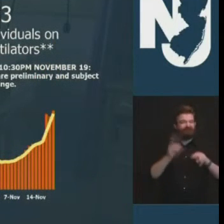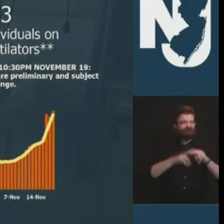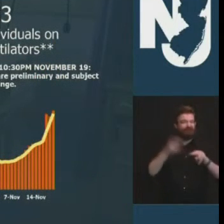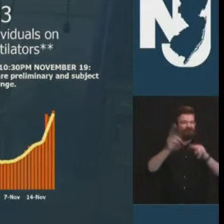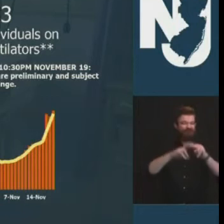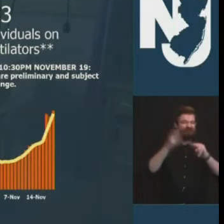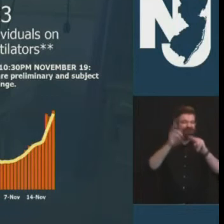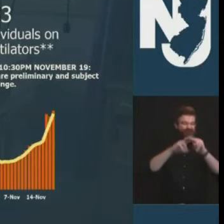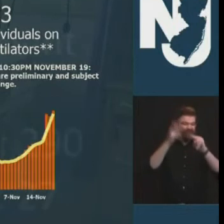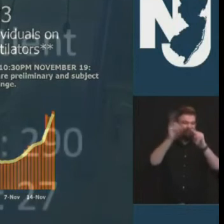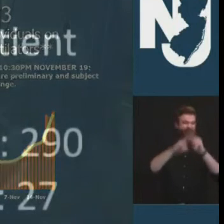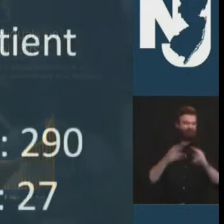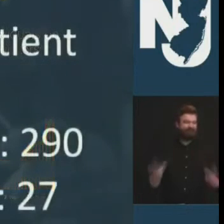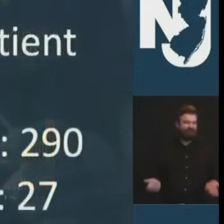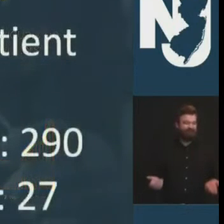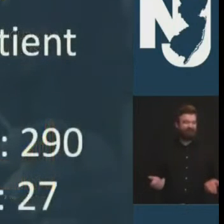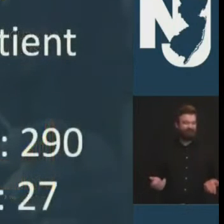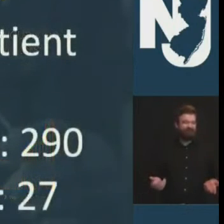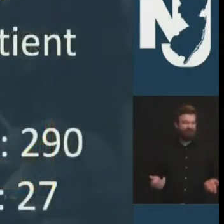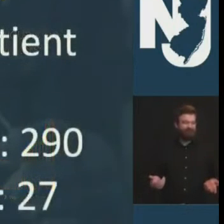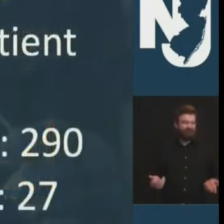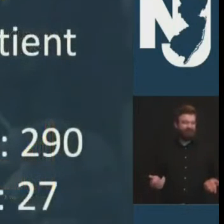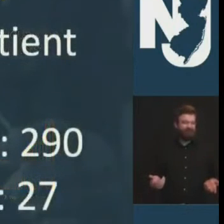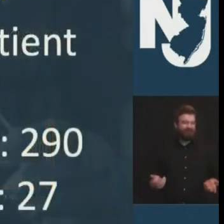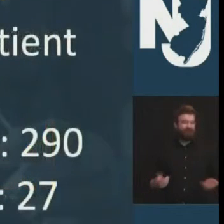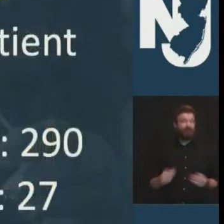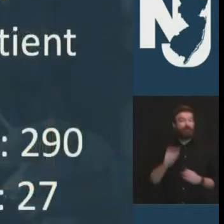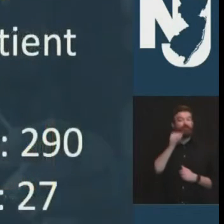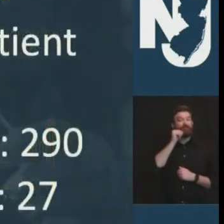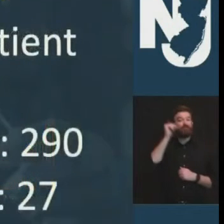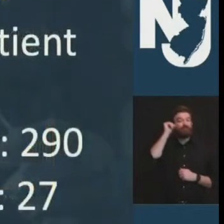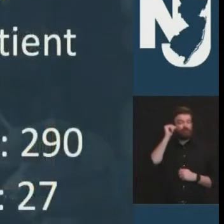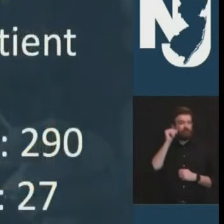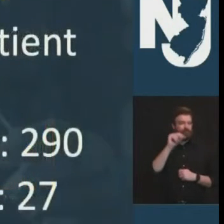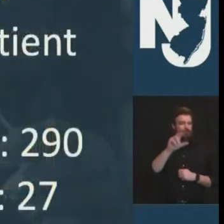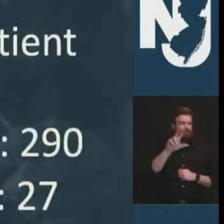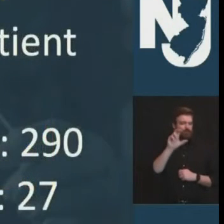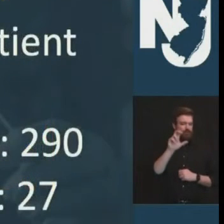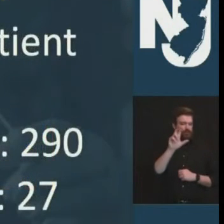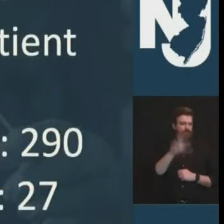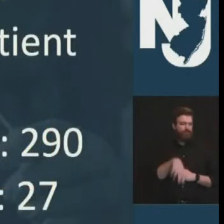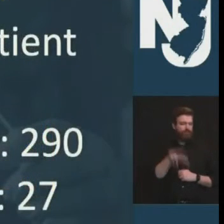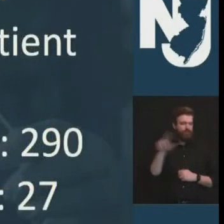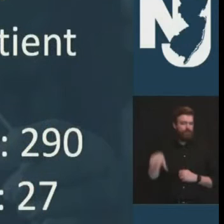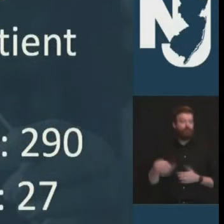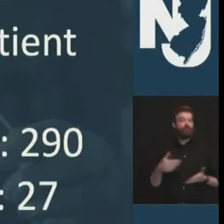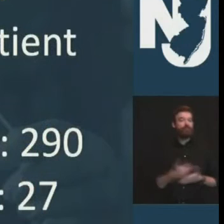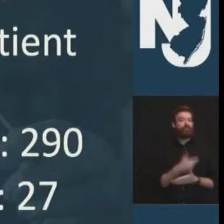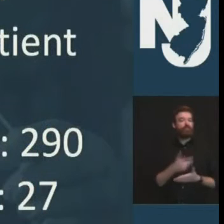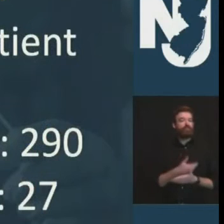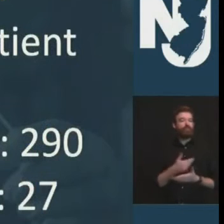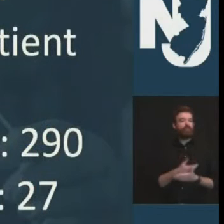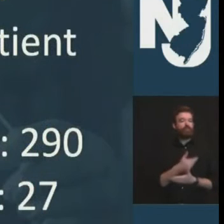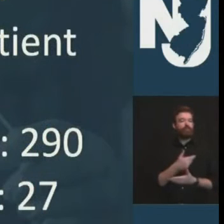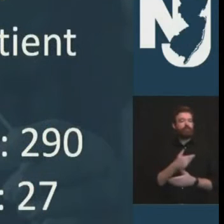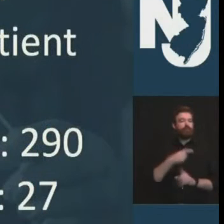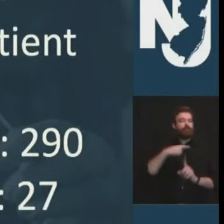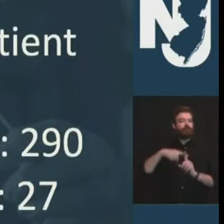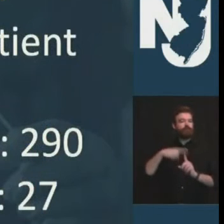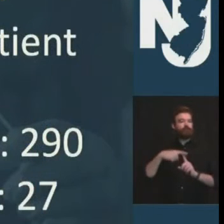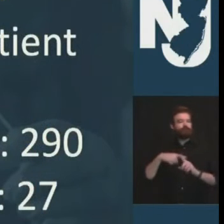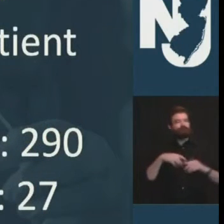that throughout the day yesterday 333 new covid positive patients were admitted while